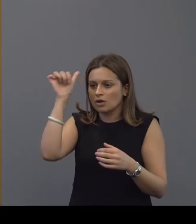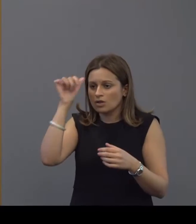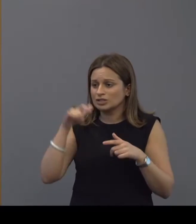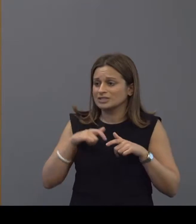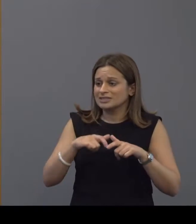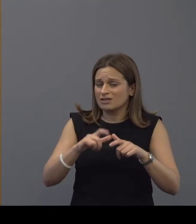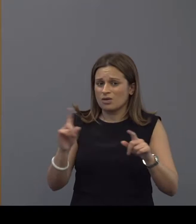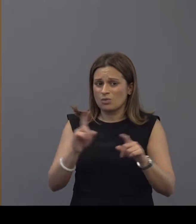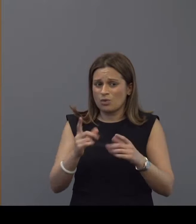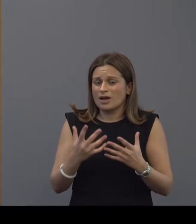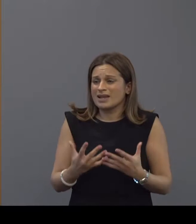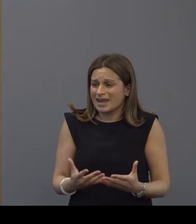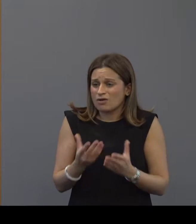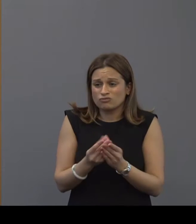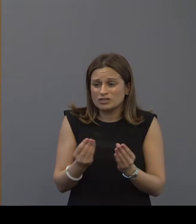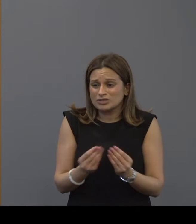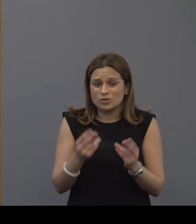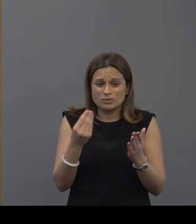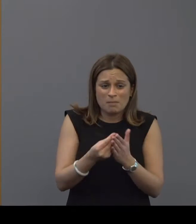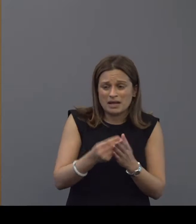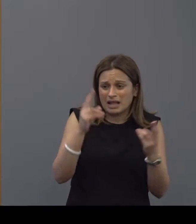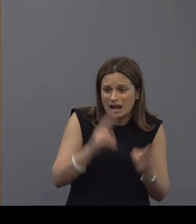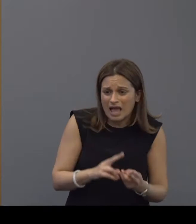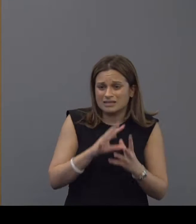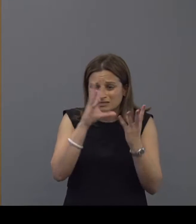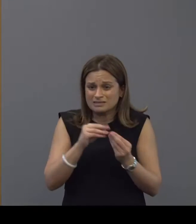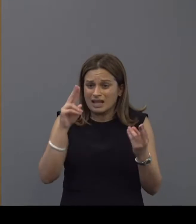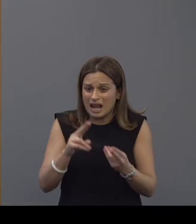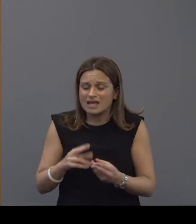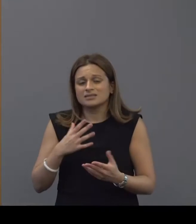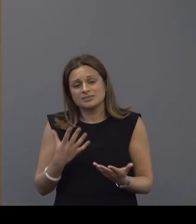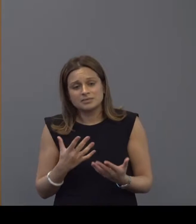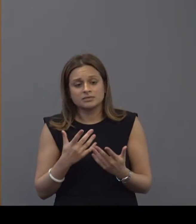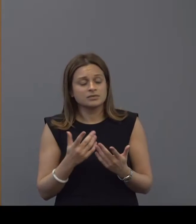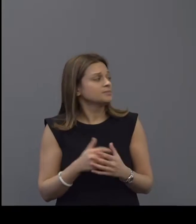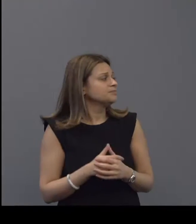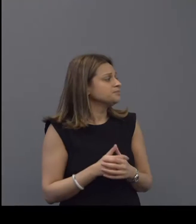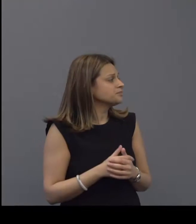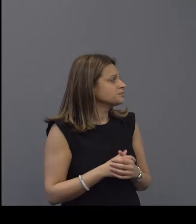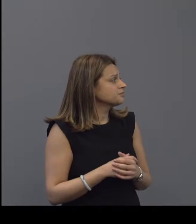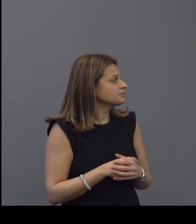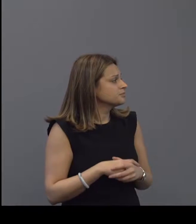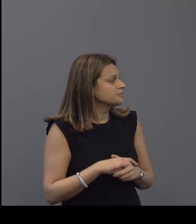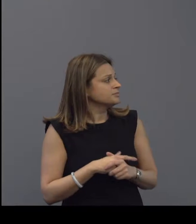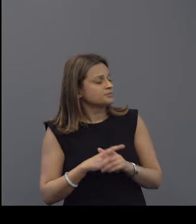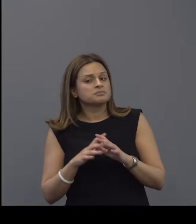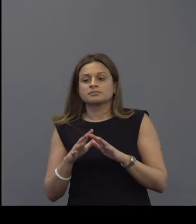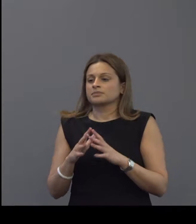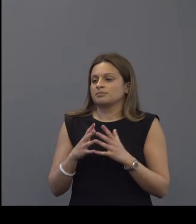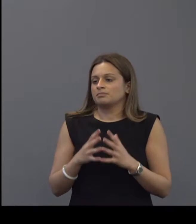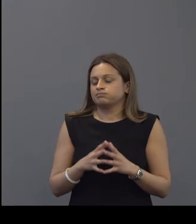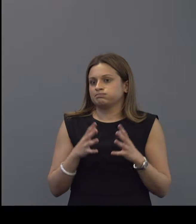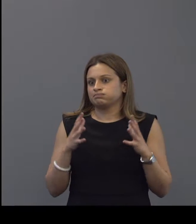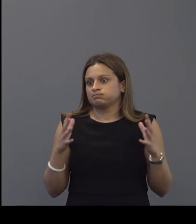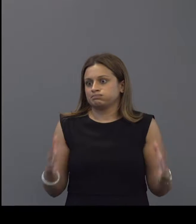in a time of constrained resources so just to finish really we've done an